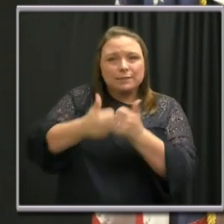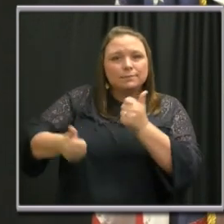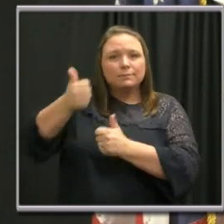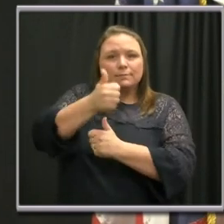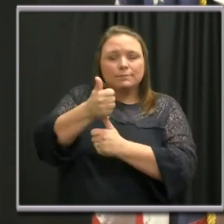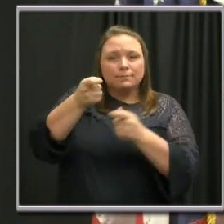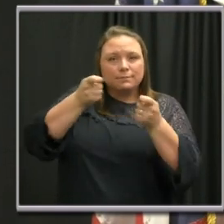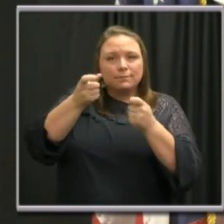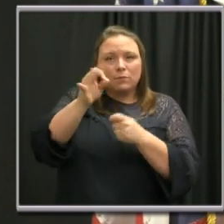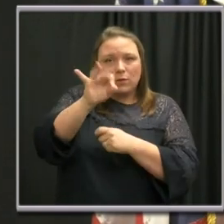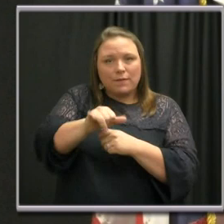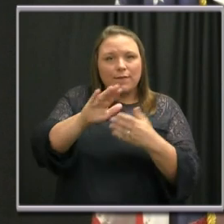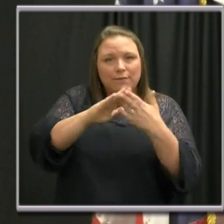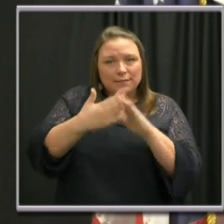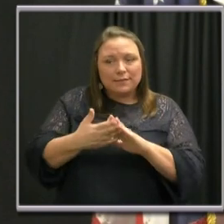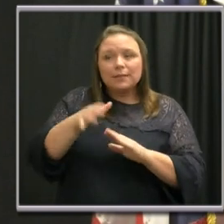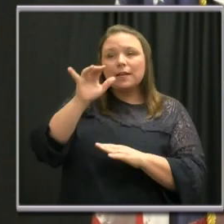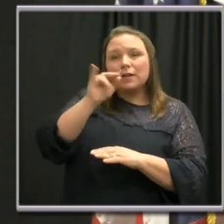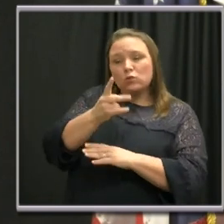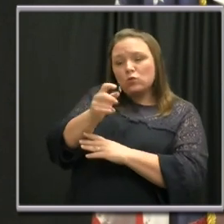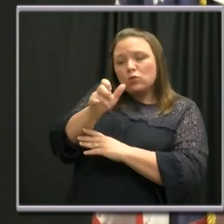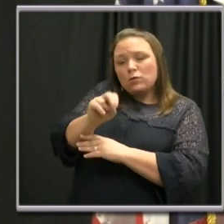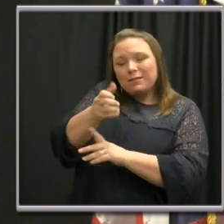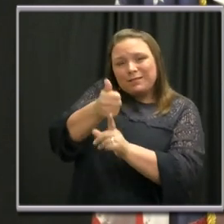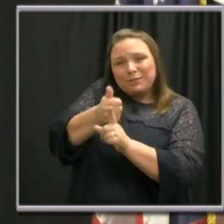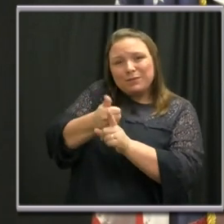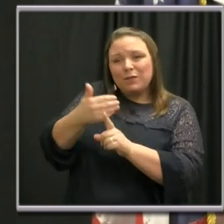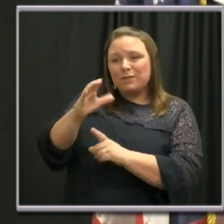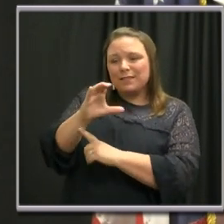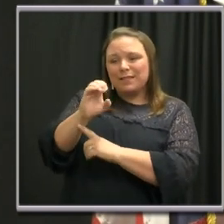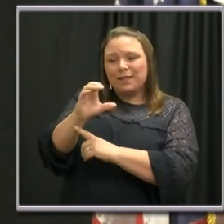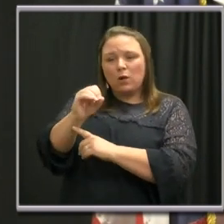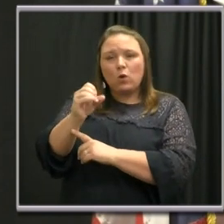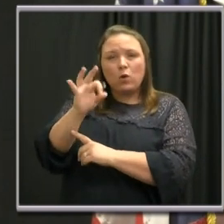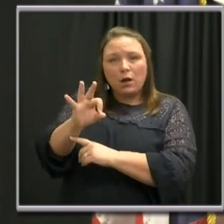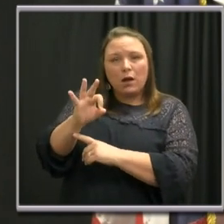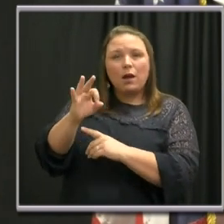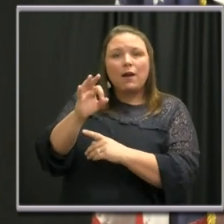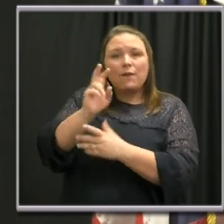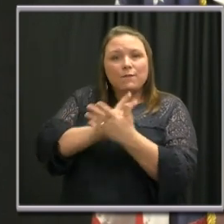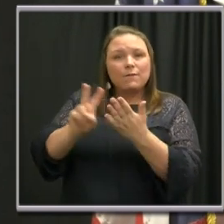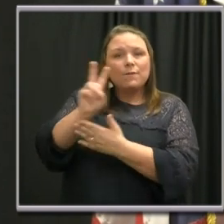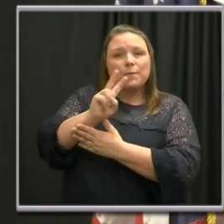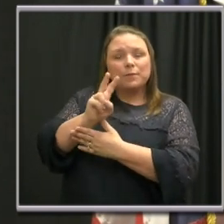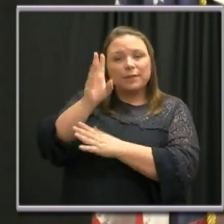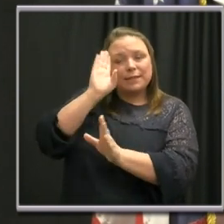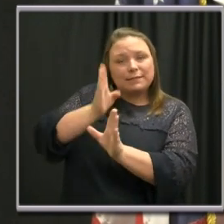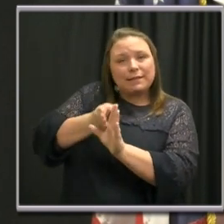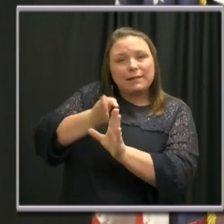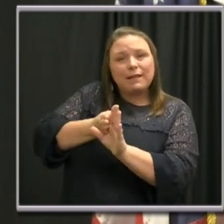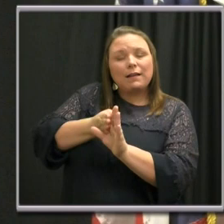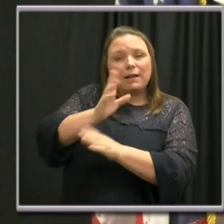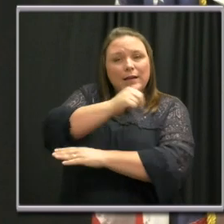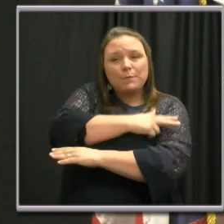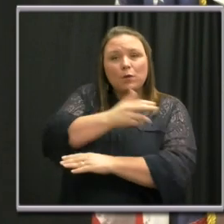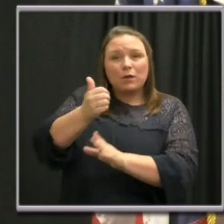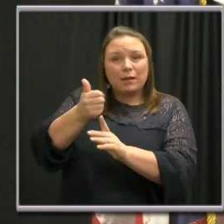facility. Mr. Norton currently serves as the CEO of the Vanderbilt Psychiatric Hospital and is a former Marine.